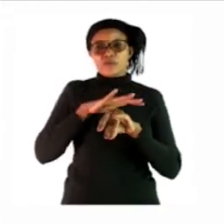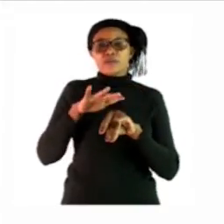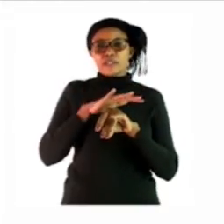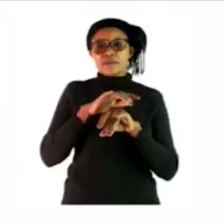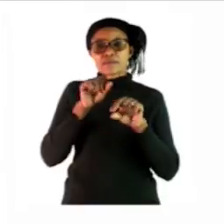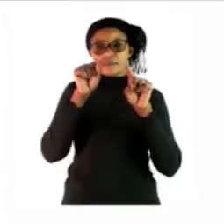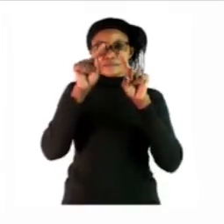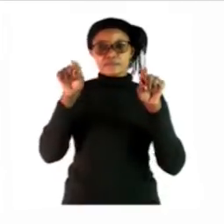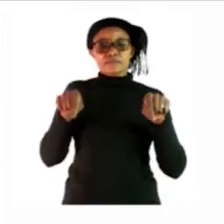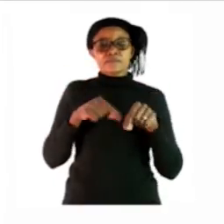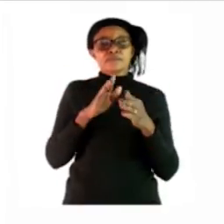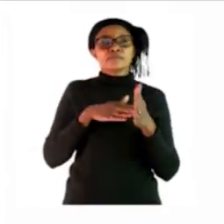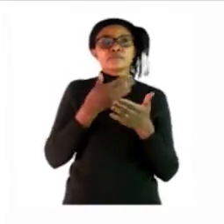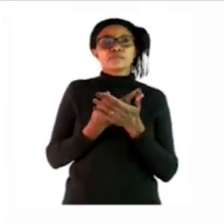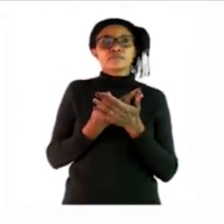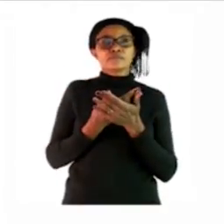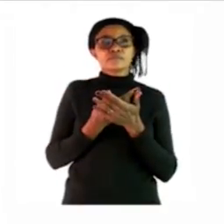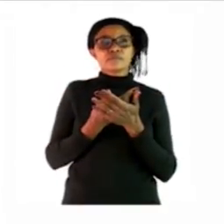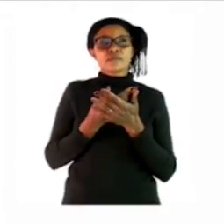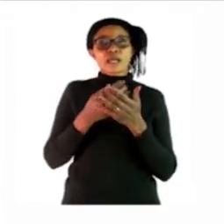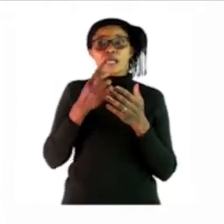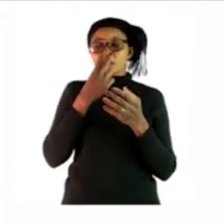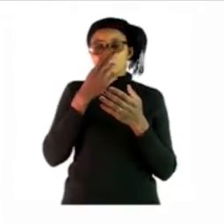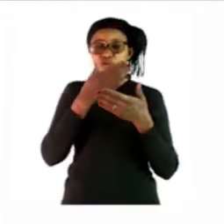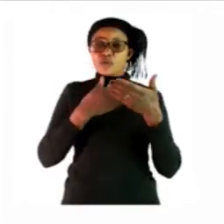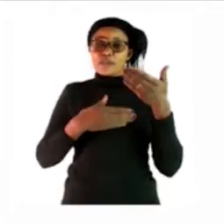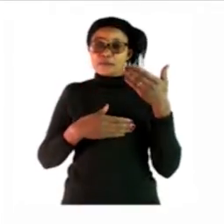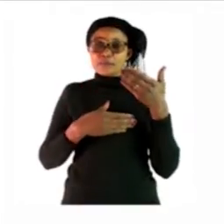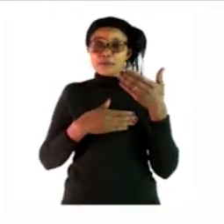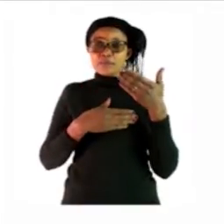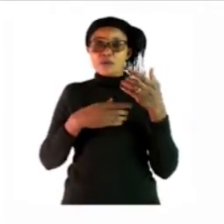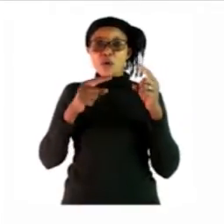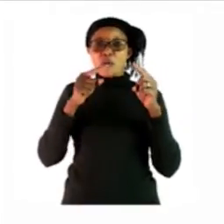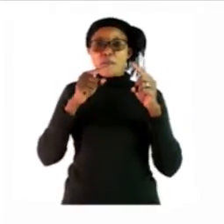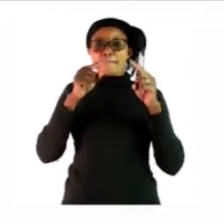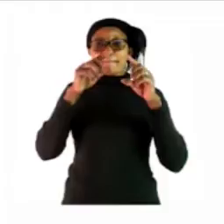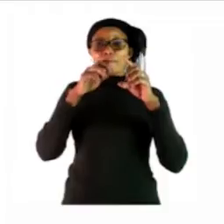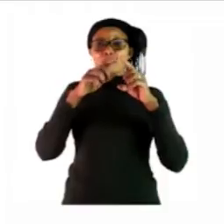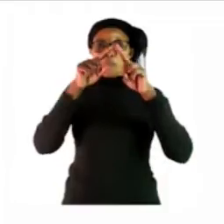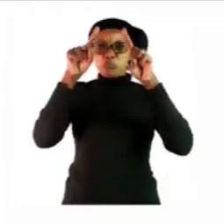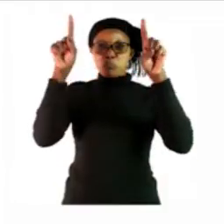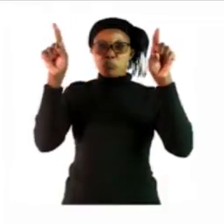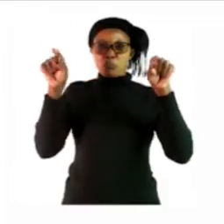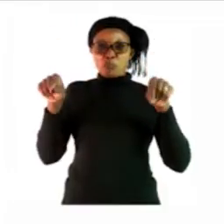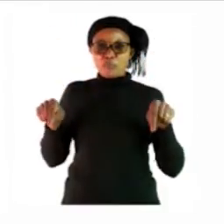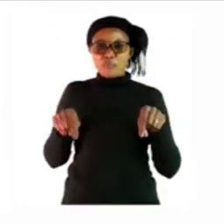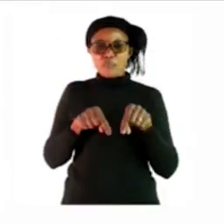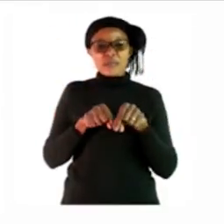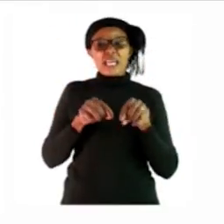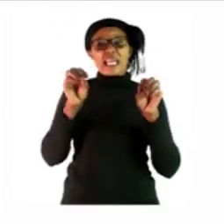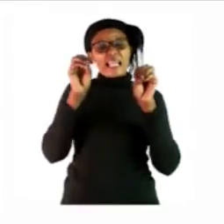as you can see on that page there is one big square there it's an empty